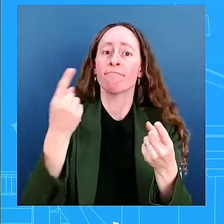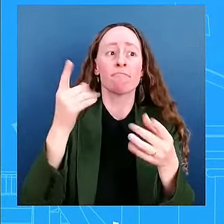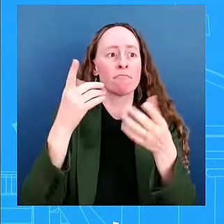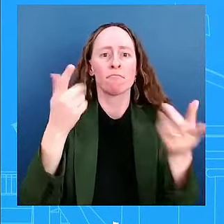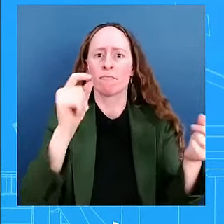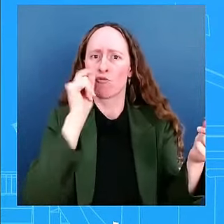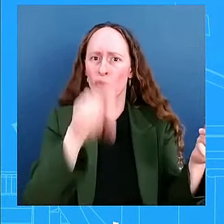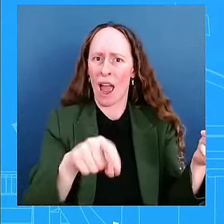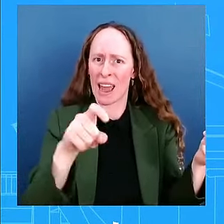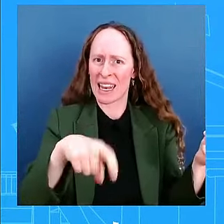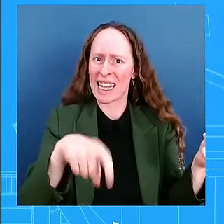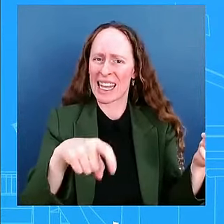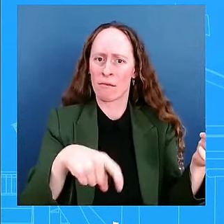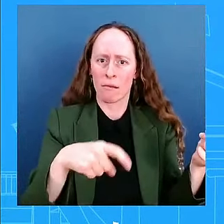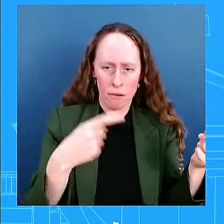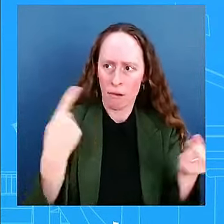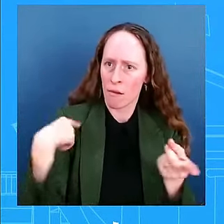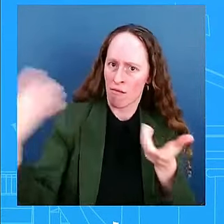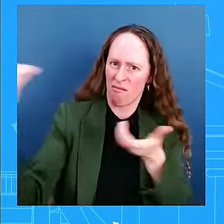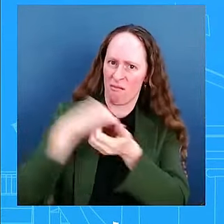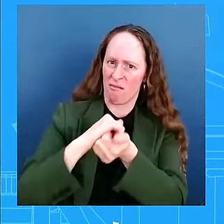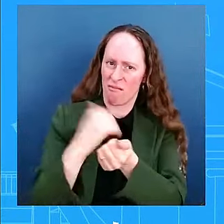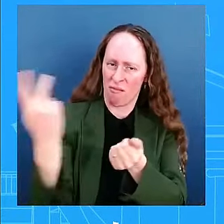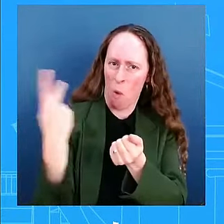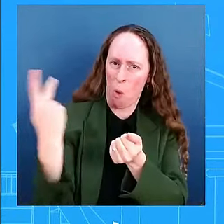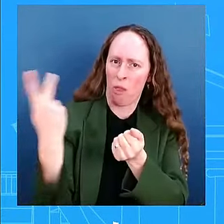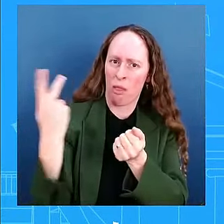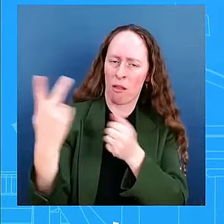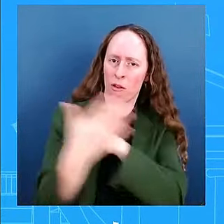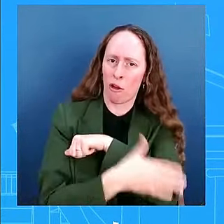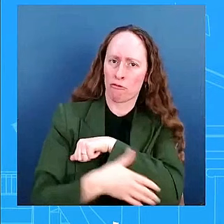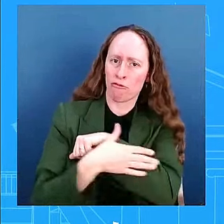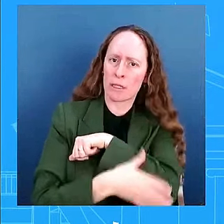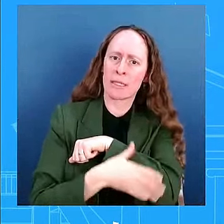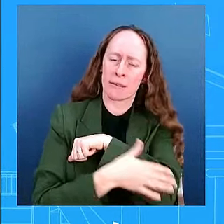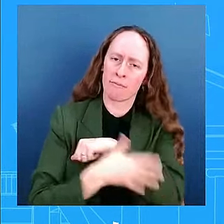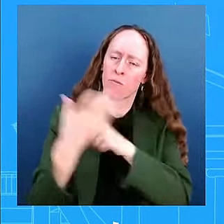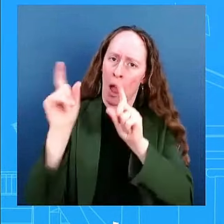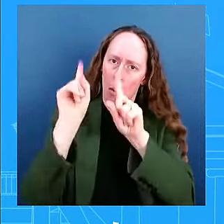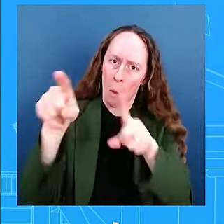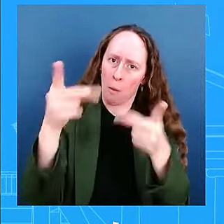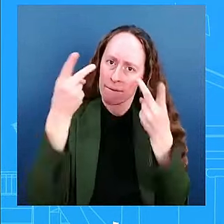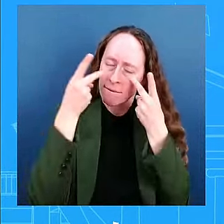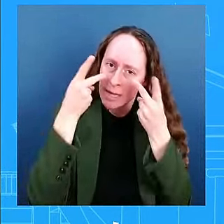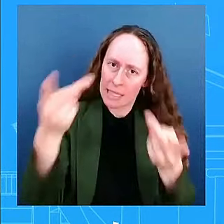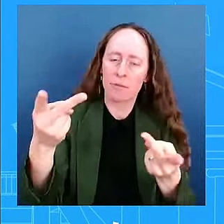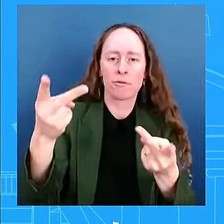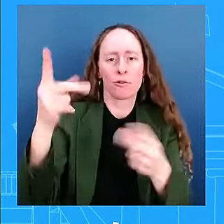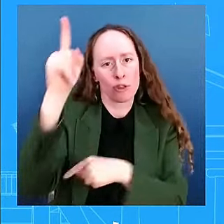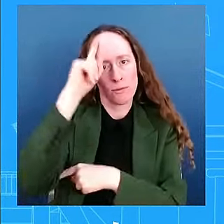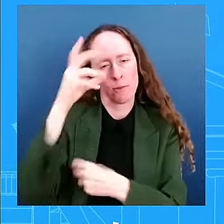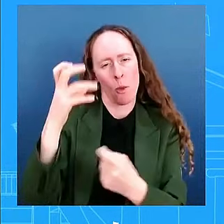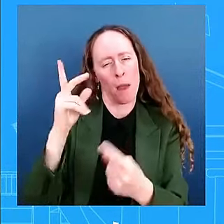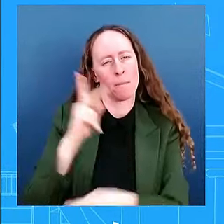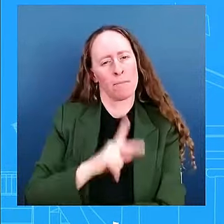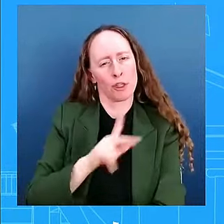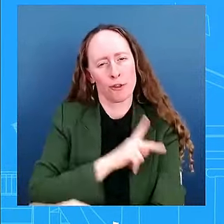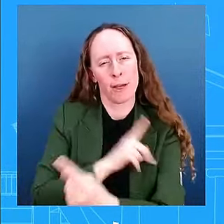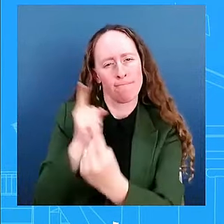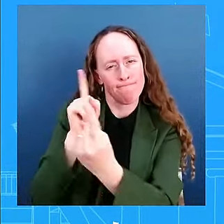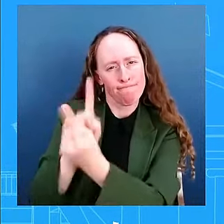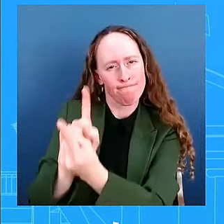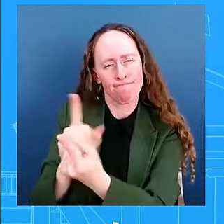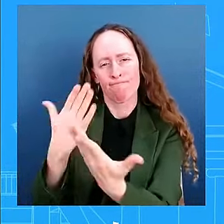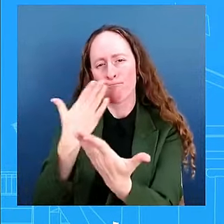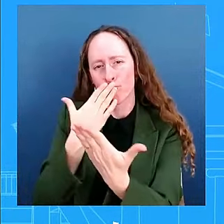President really wanted to make sure to go to Germany to thank Chancellor Schultz directly. And so that was one of the reasons to